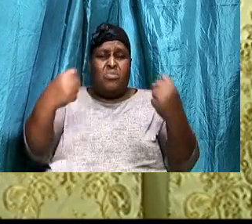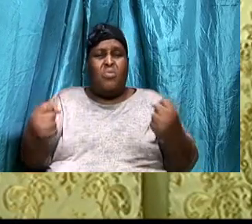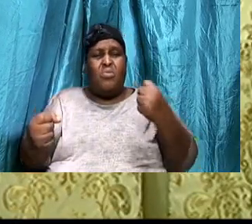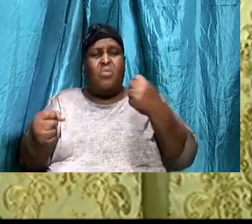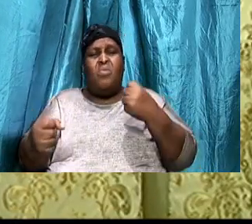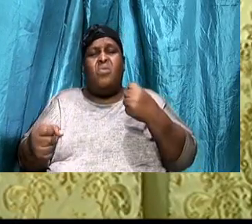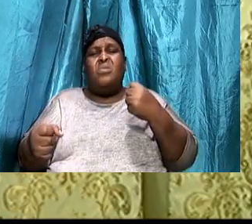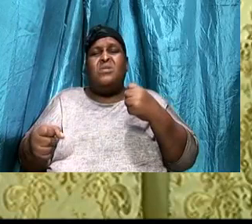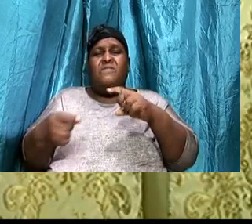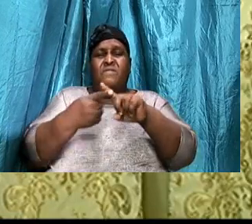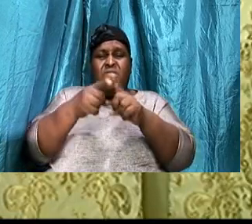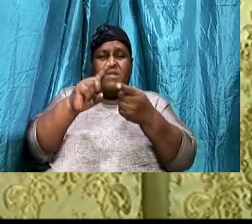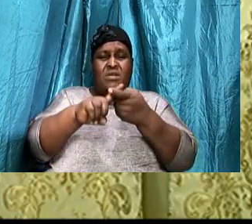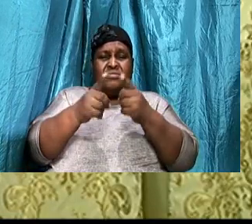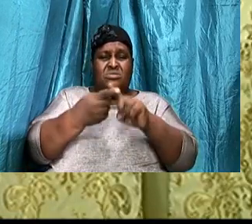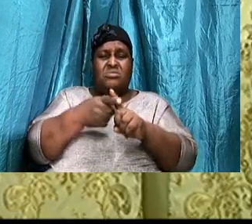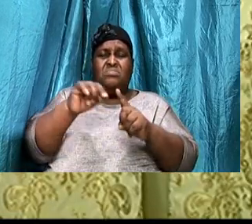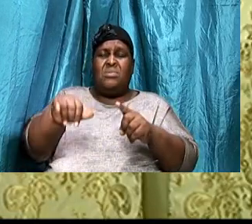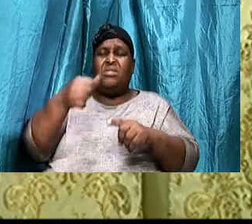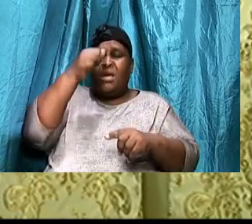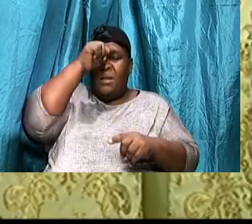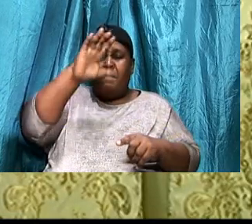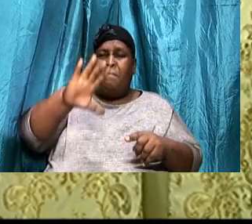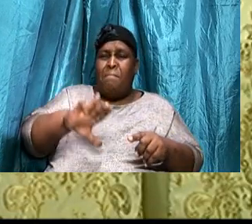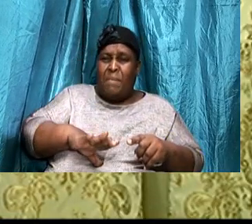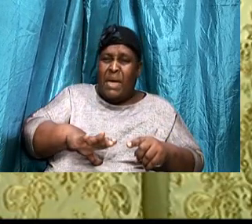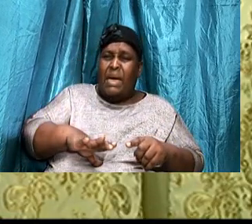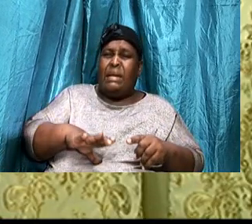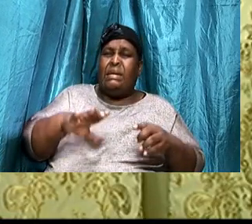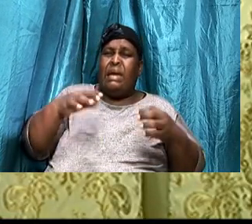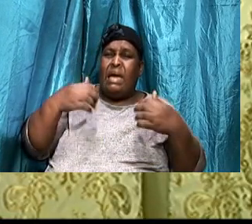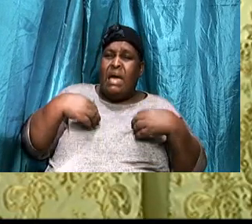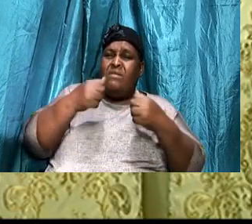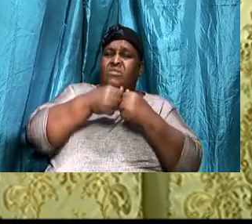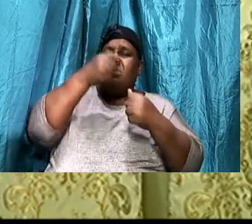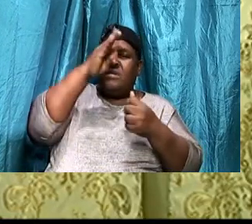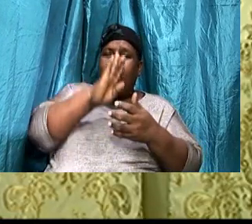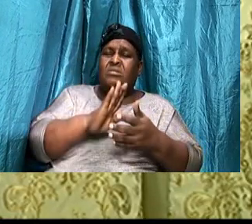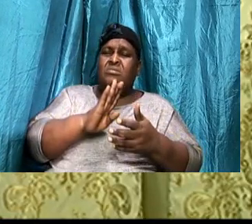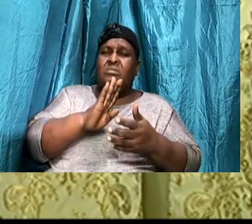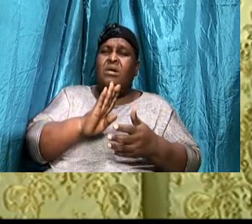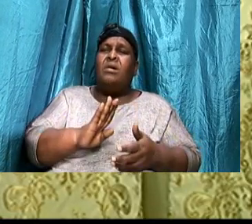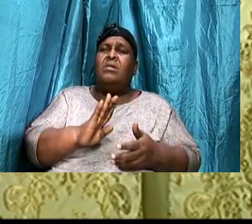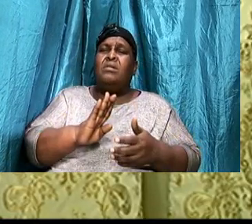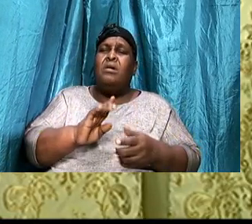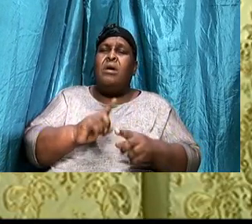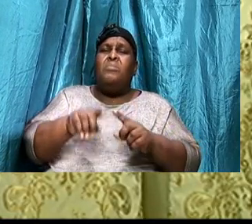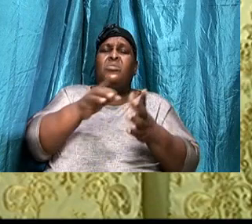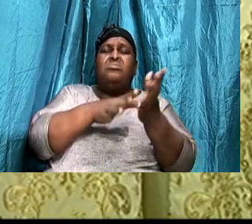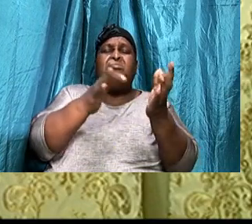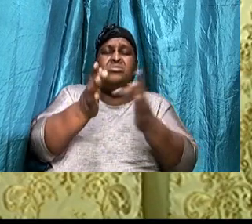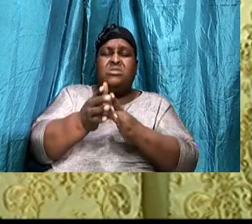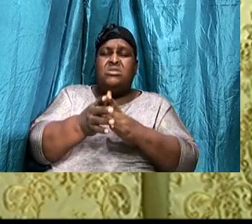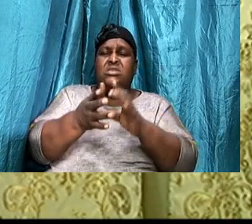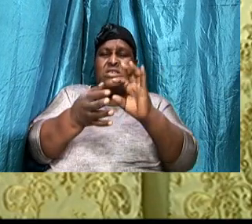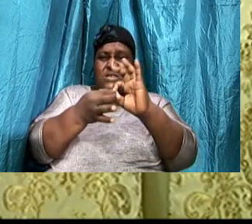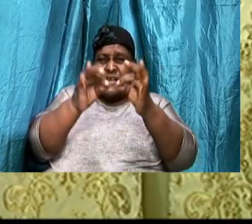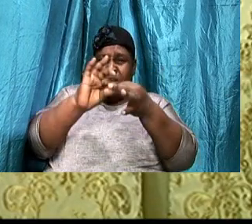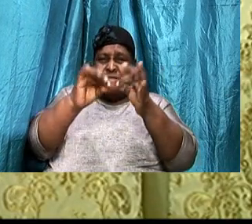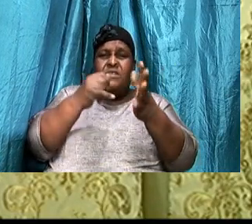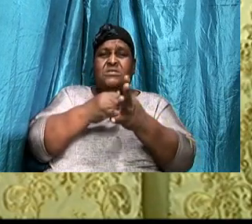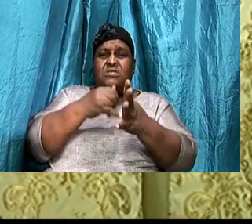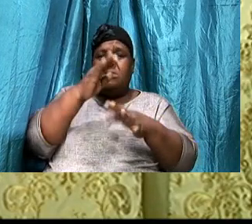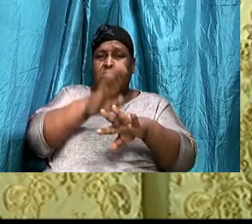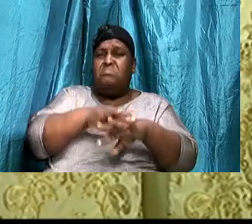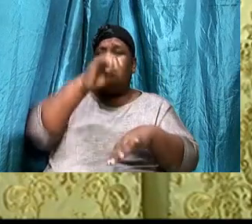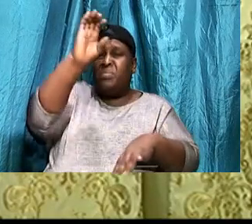That man had with God, But Jesus fixed that, On the cross, Now, When we